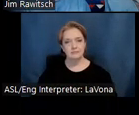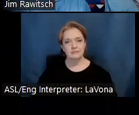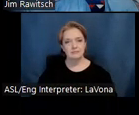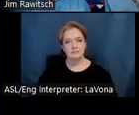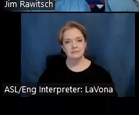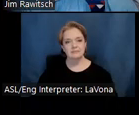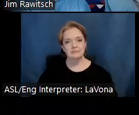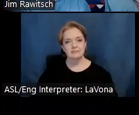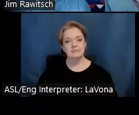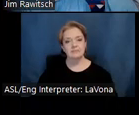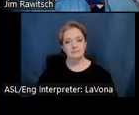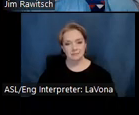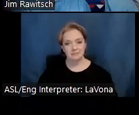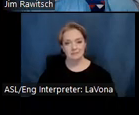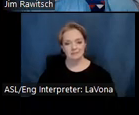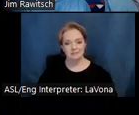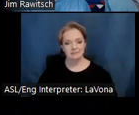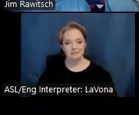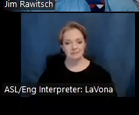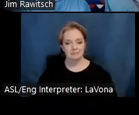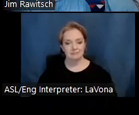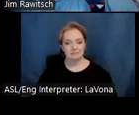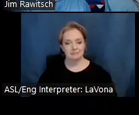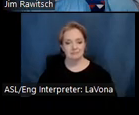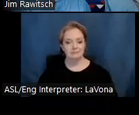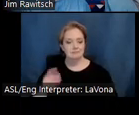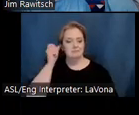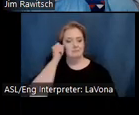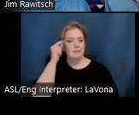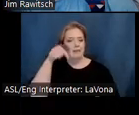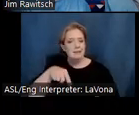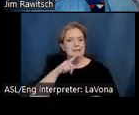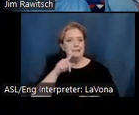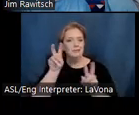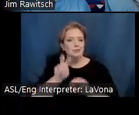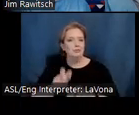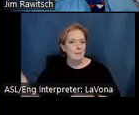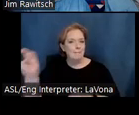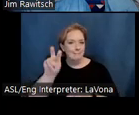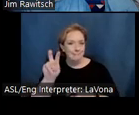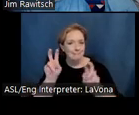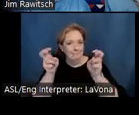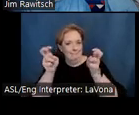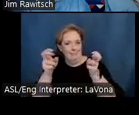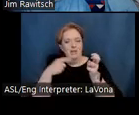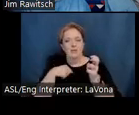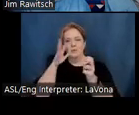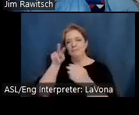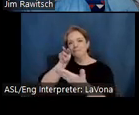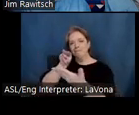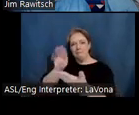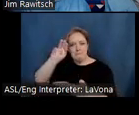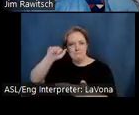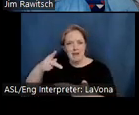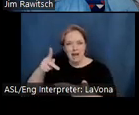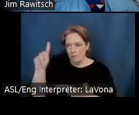So because this is a road trip, it only makes sense that we look at a map to chart out this year's virtual journey. Over the